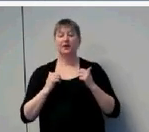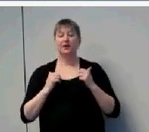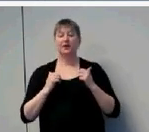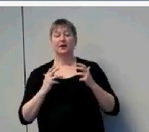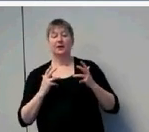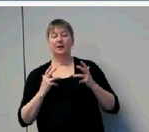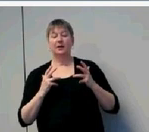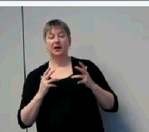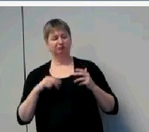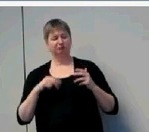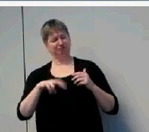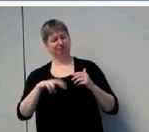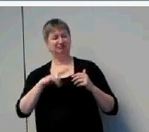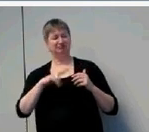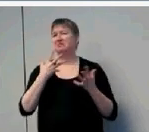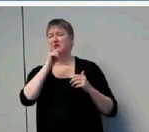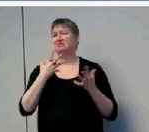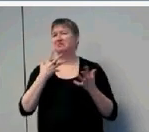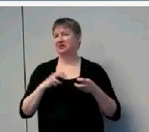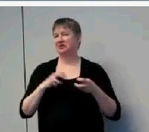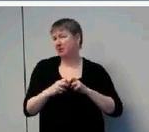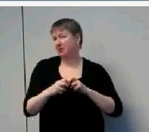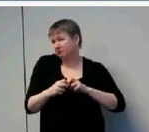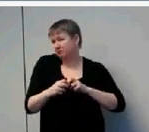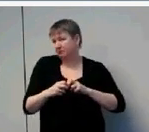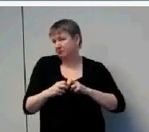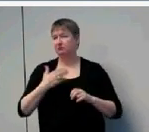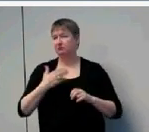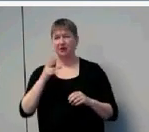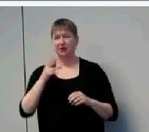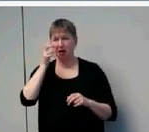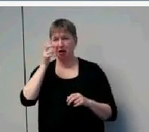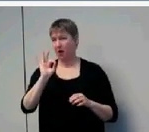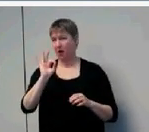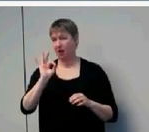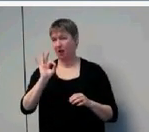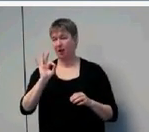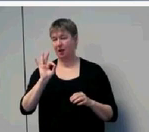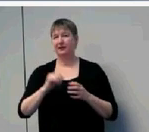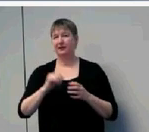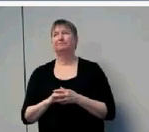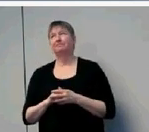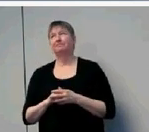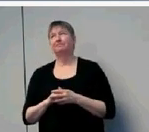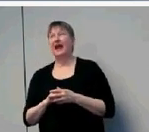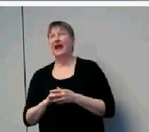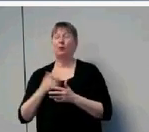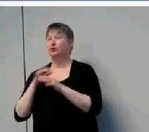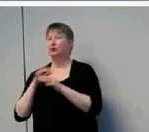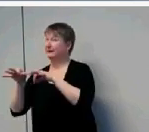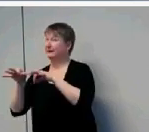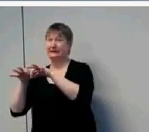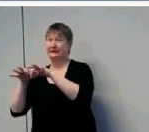difficulty. And really hears quite well. And our labels don't help either. Haggard and